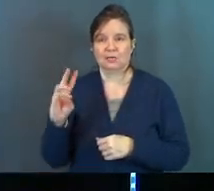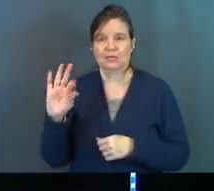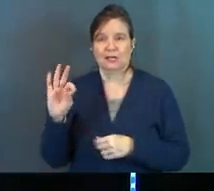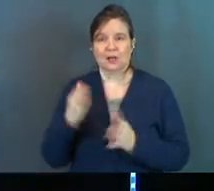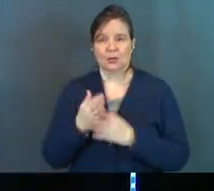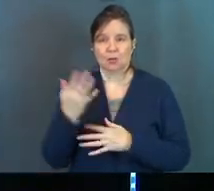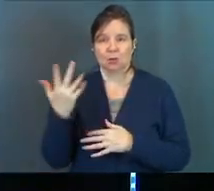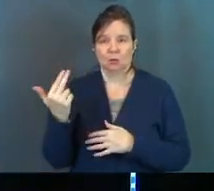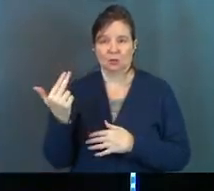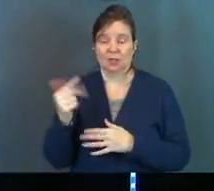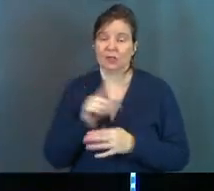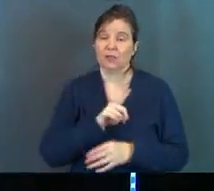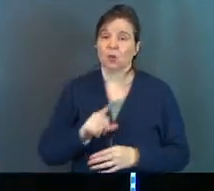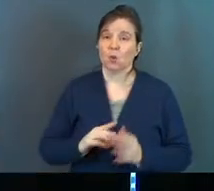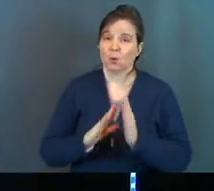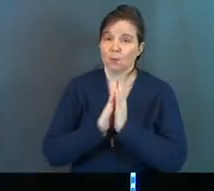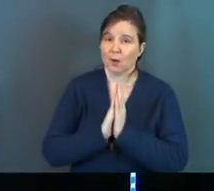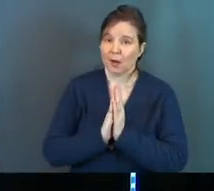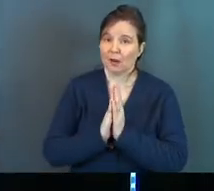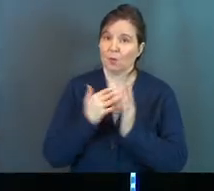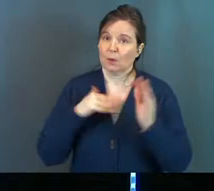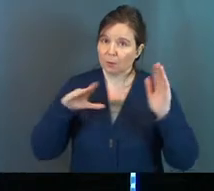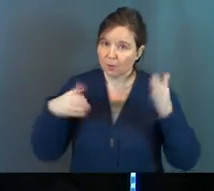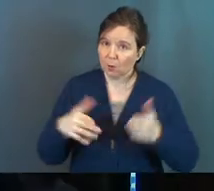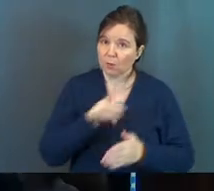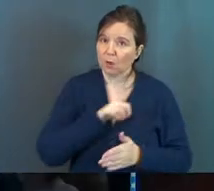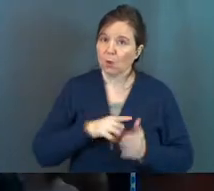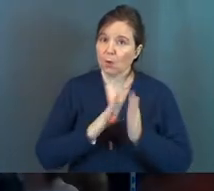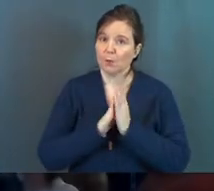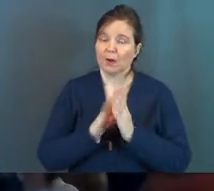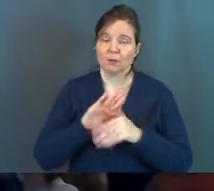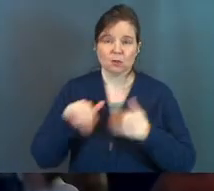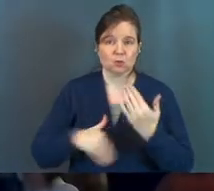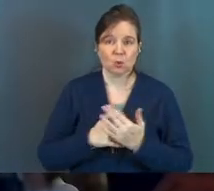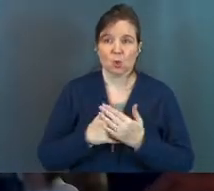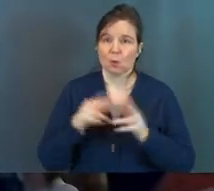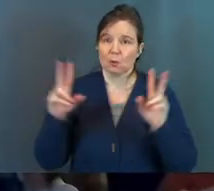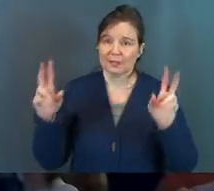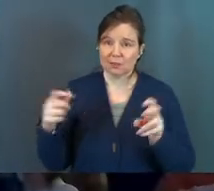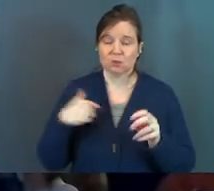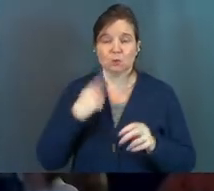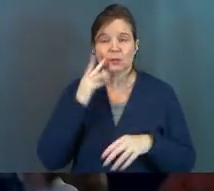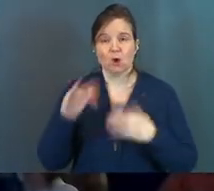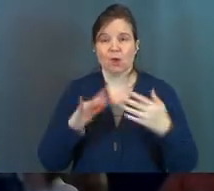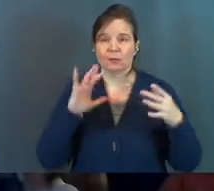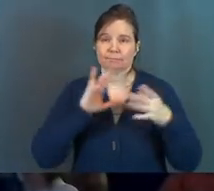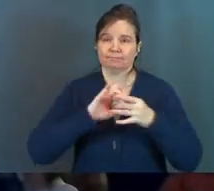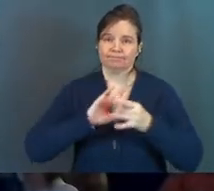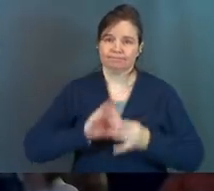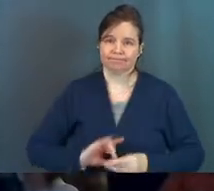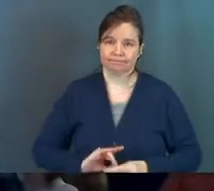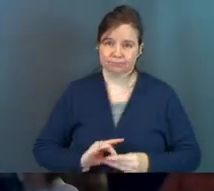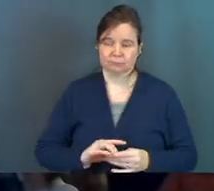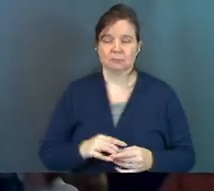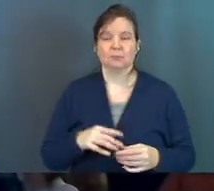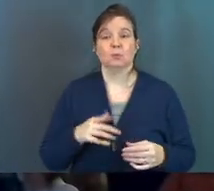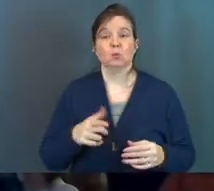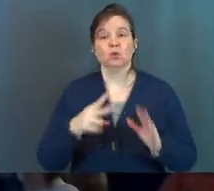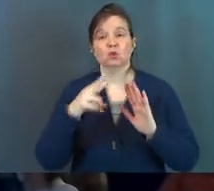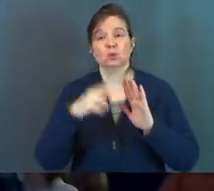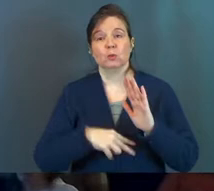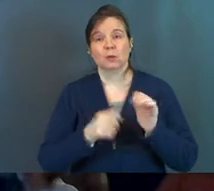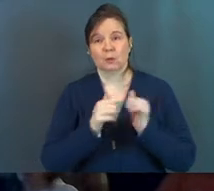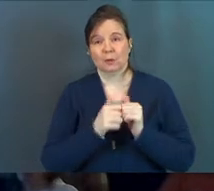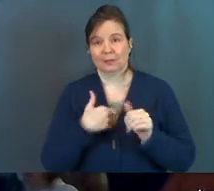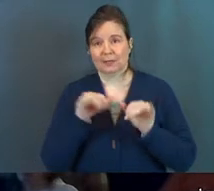through 13. This is the Lord's Prayer. And we've been in the Lord's Prayer this whole series long, and you're going to see how all this connects in just one second. Would you